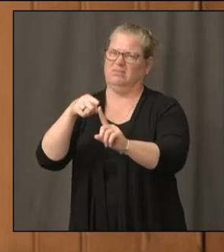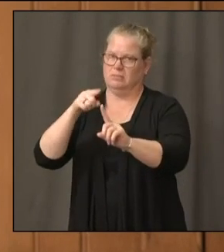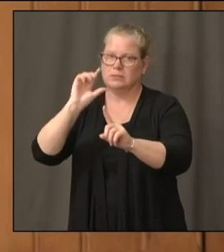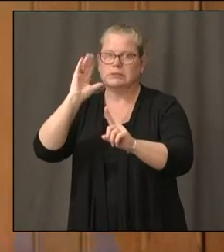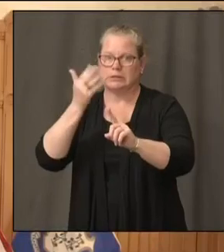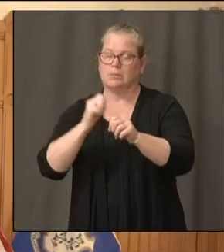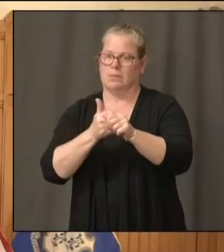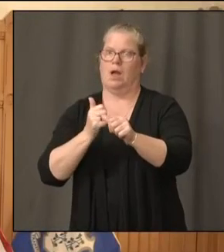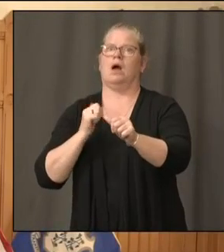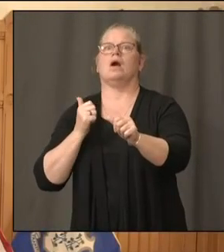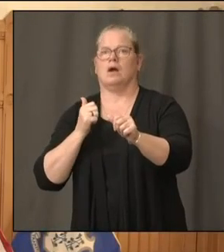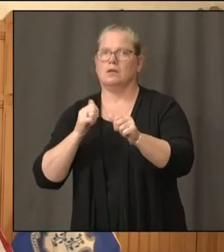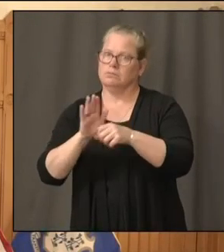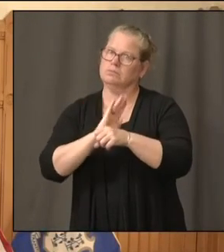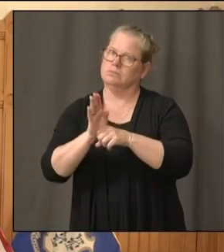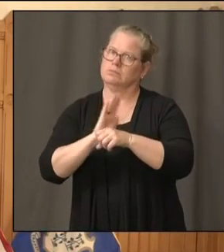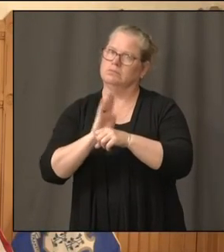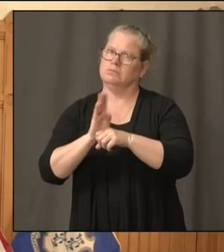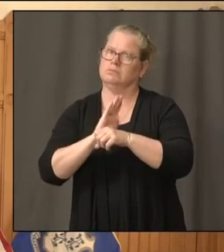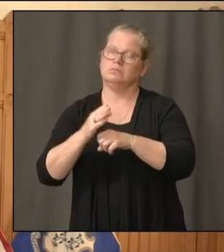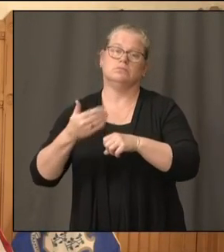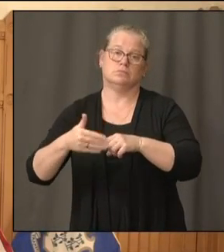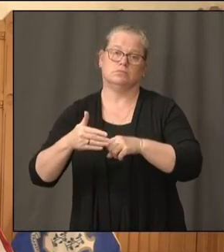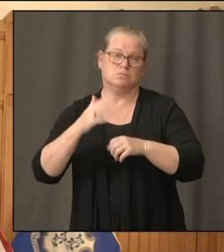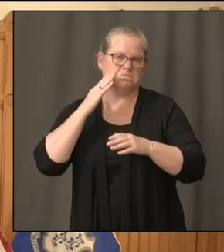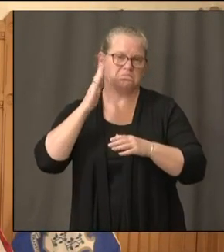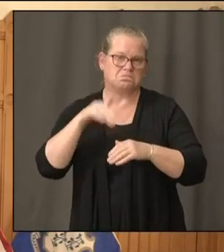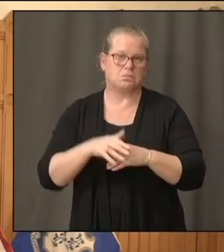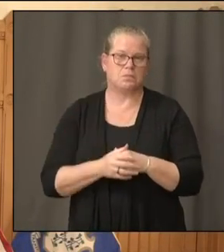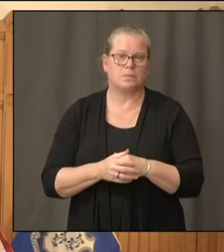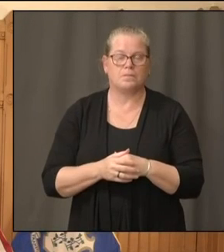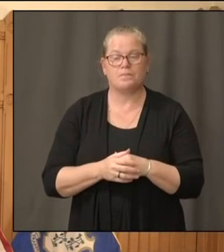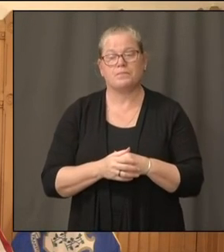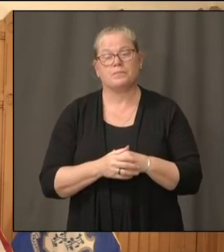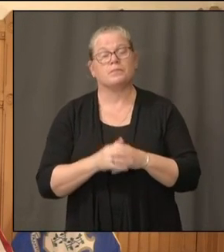Thank you very much, everyone. The day of New London.